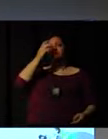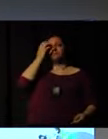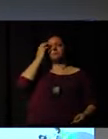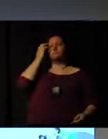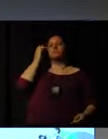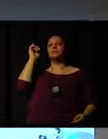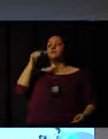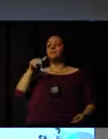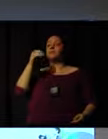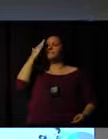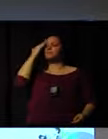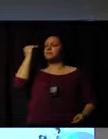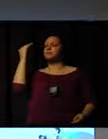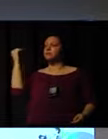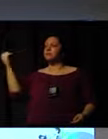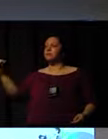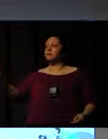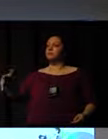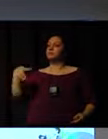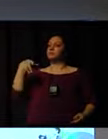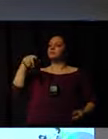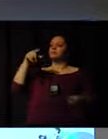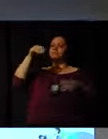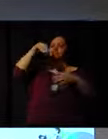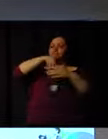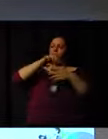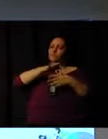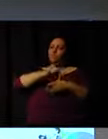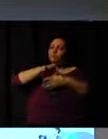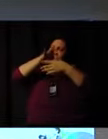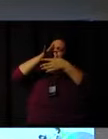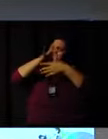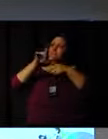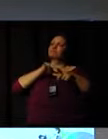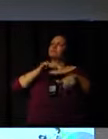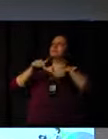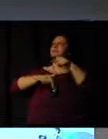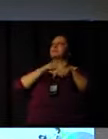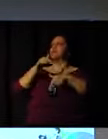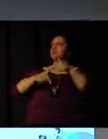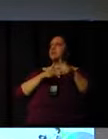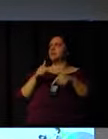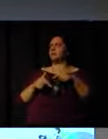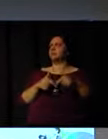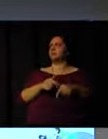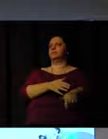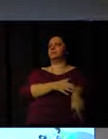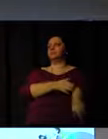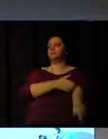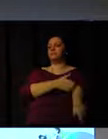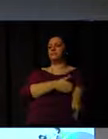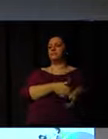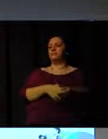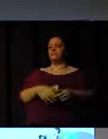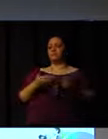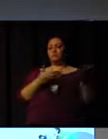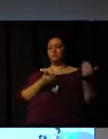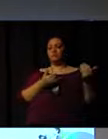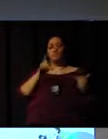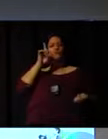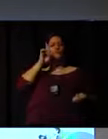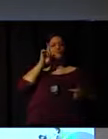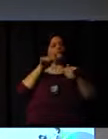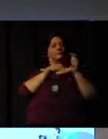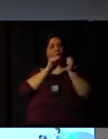local, for us we call them like project leaders, who are working with the young people day in, day out. And so the people,